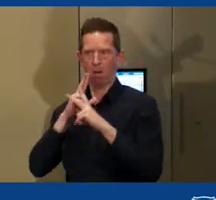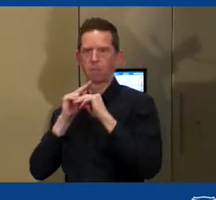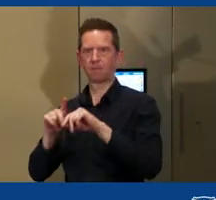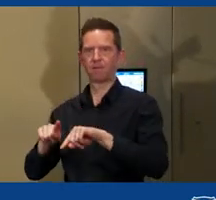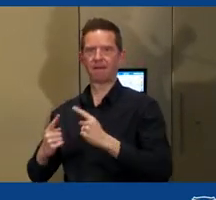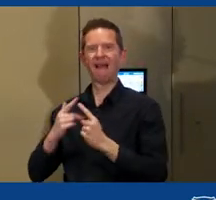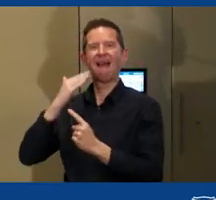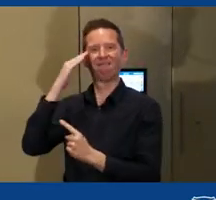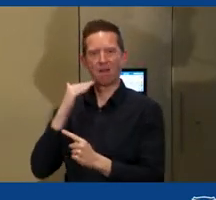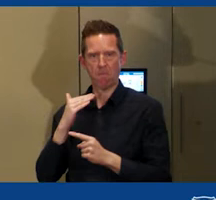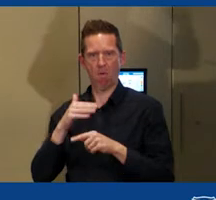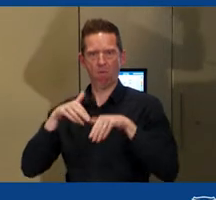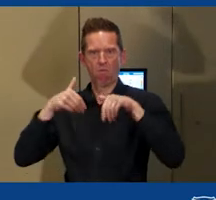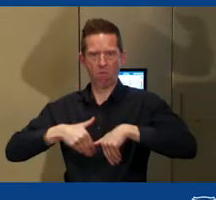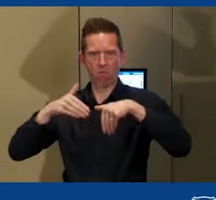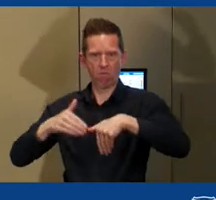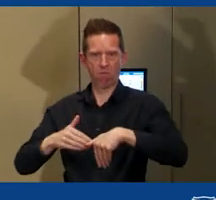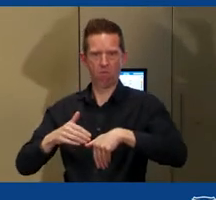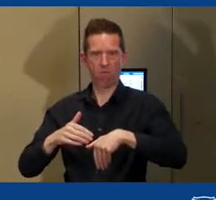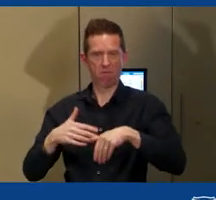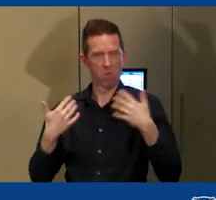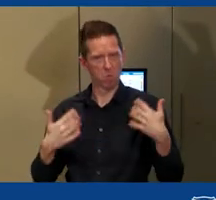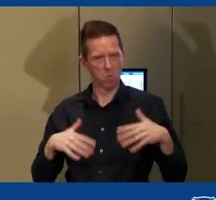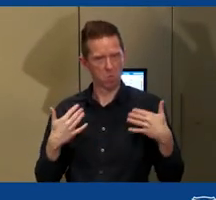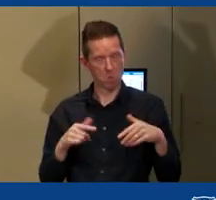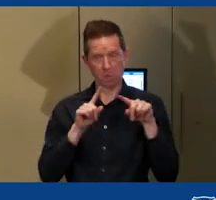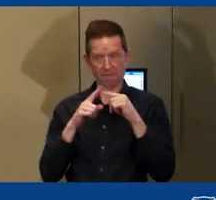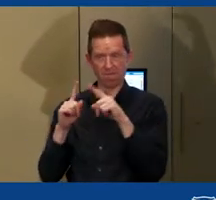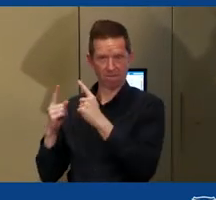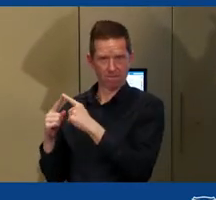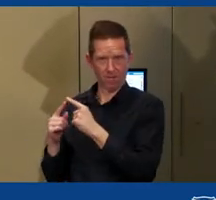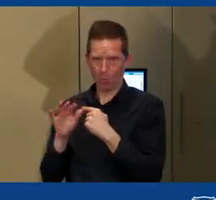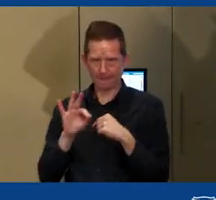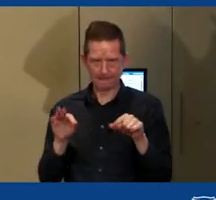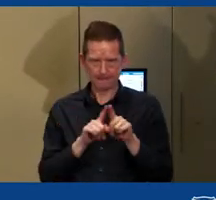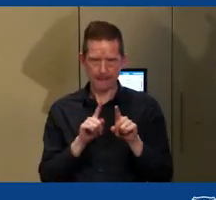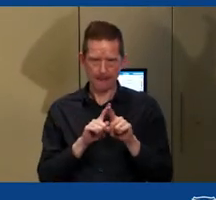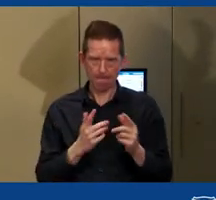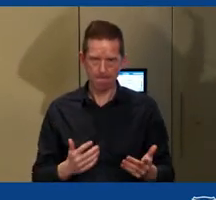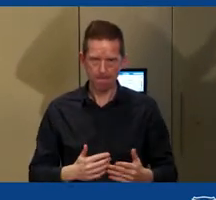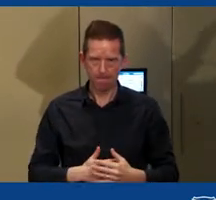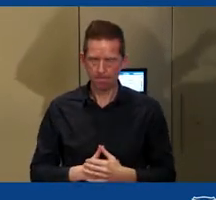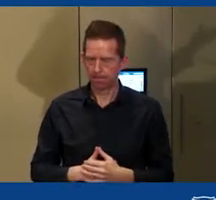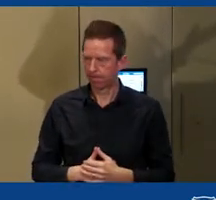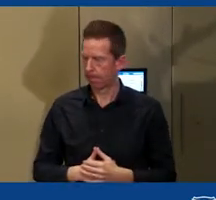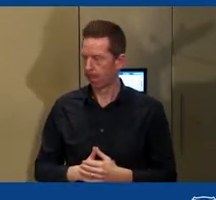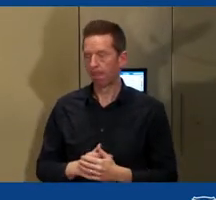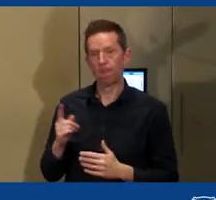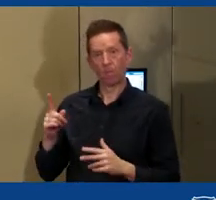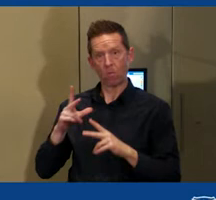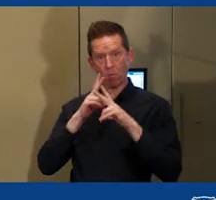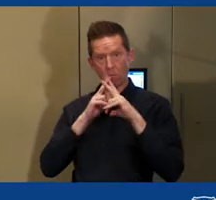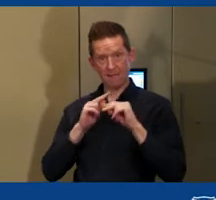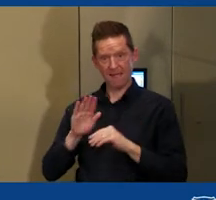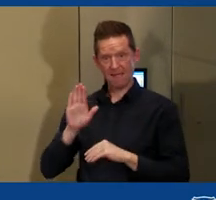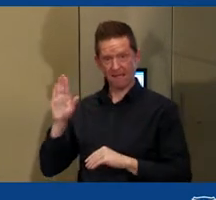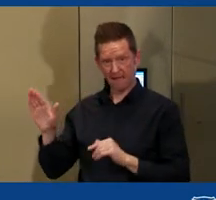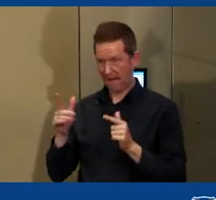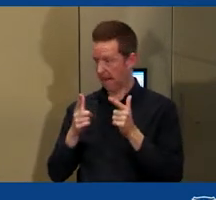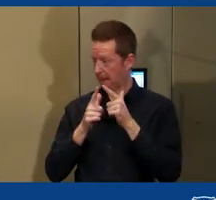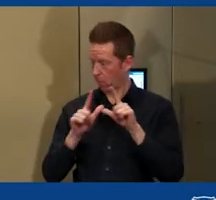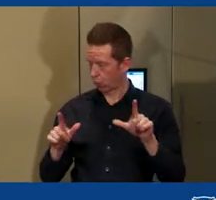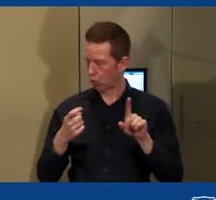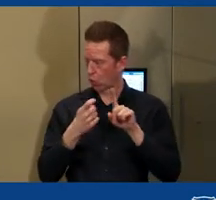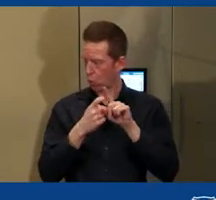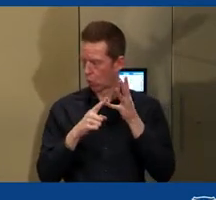and so on. And these are all completely unrelated verbs. Now, obviously, in order to speak Gunwingu properly, and in order to